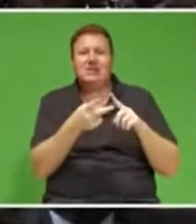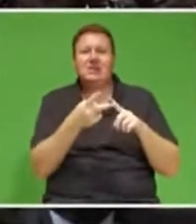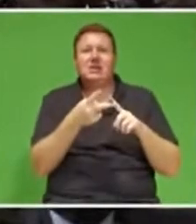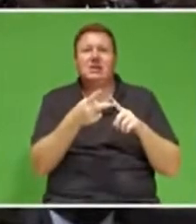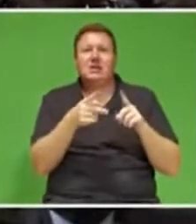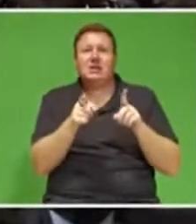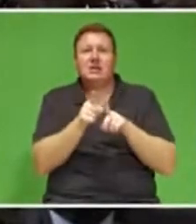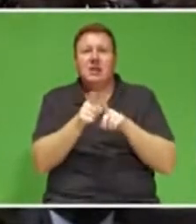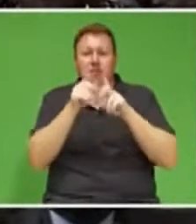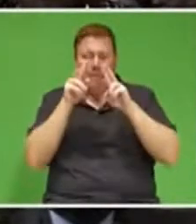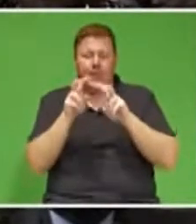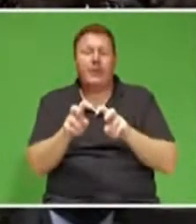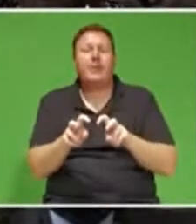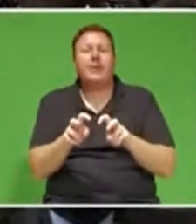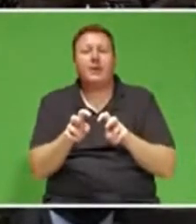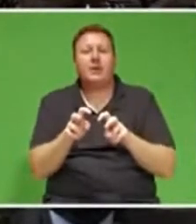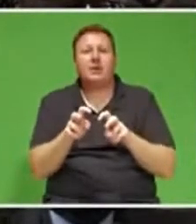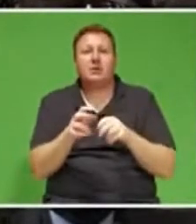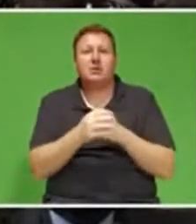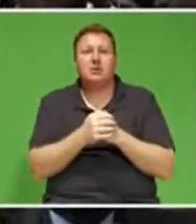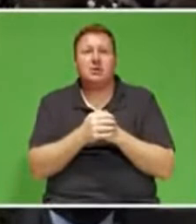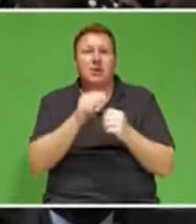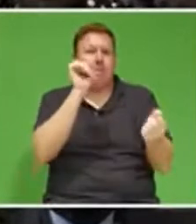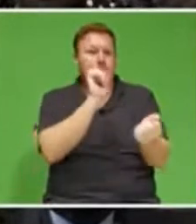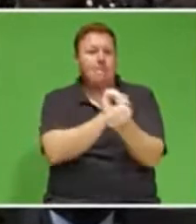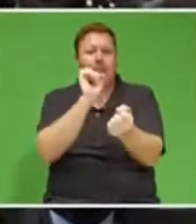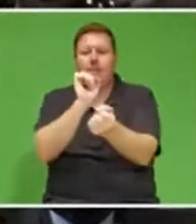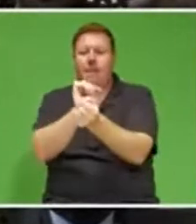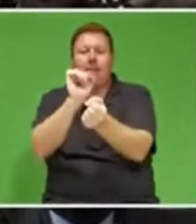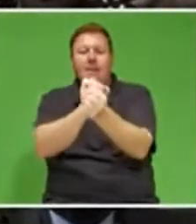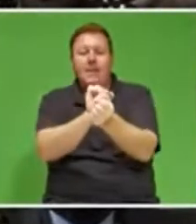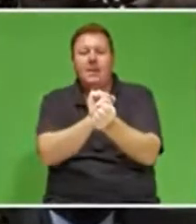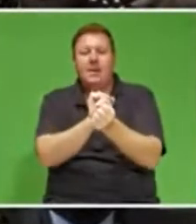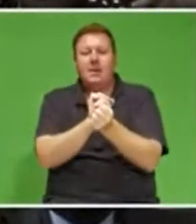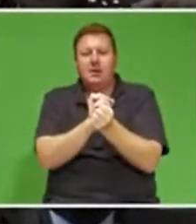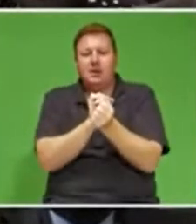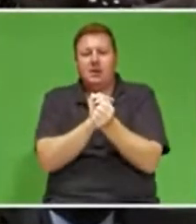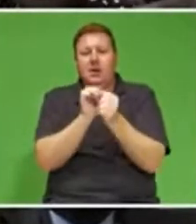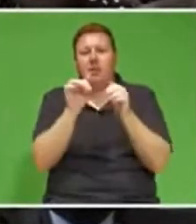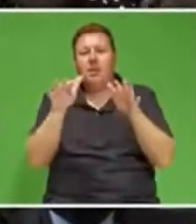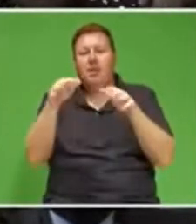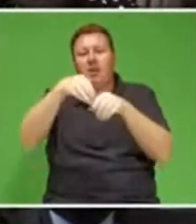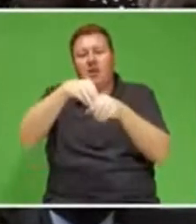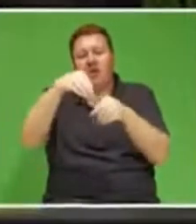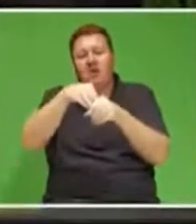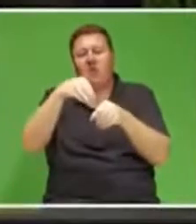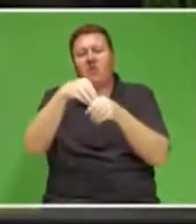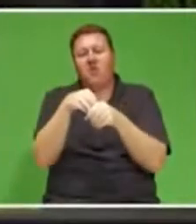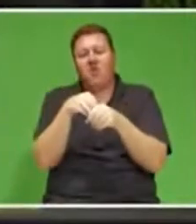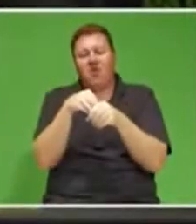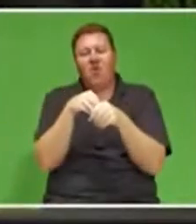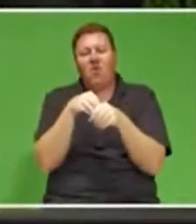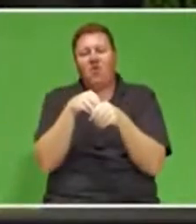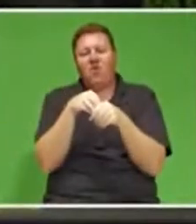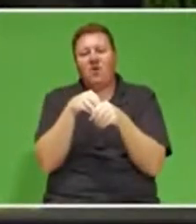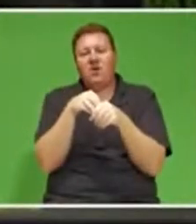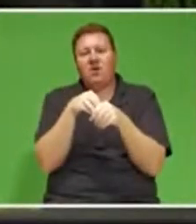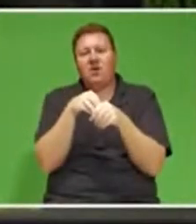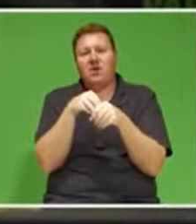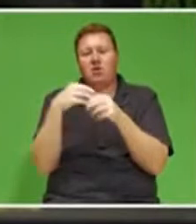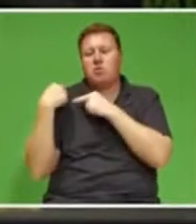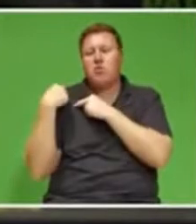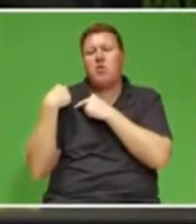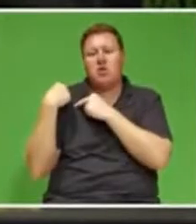fruit in the prosecution of those alleged to have been involved and responsible for state